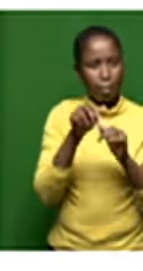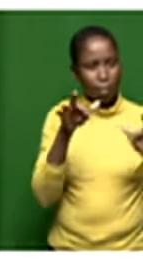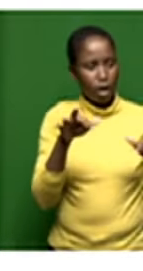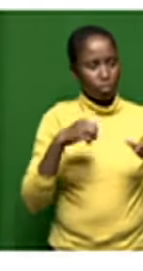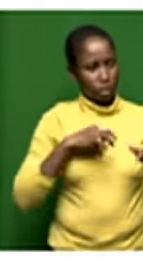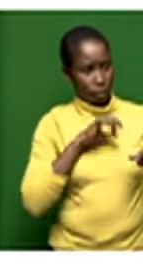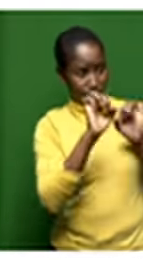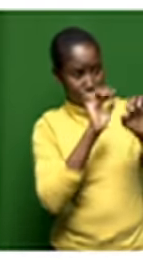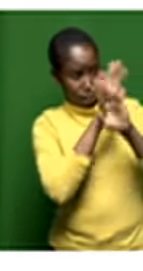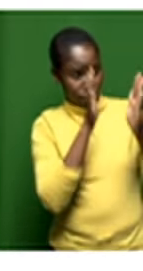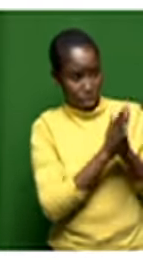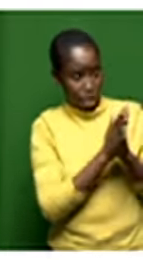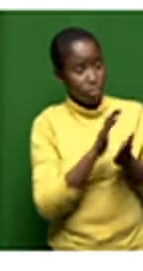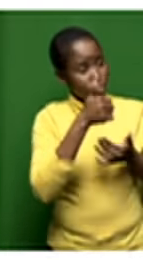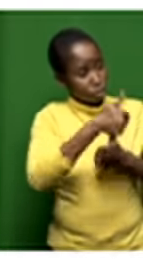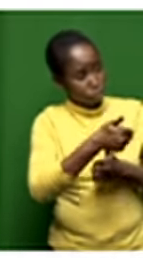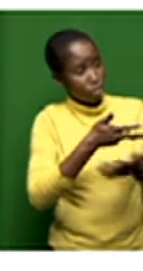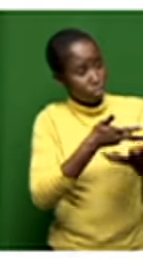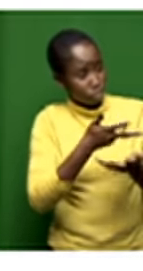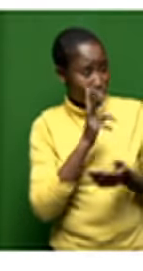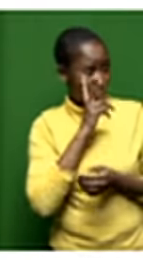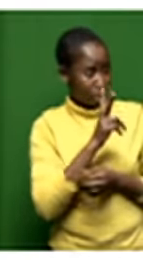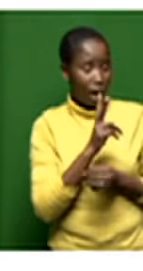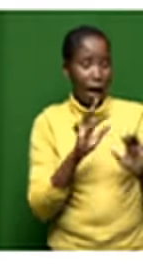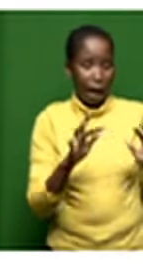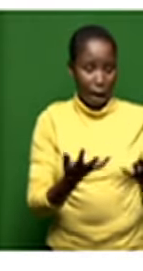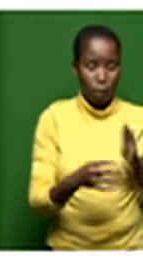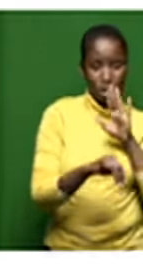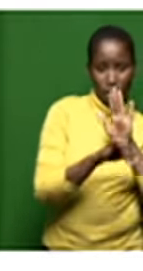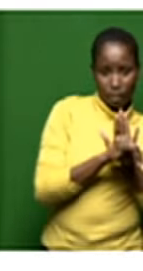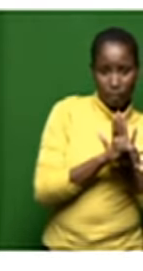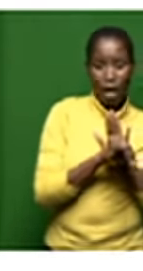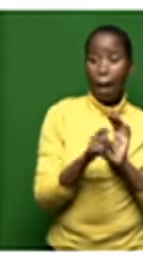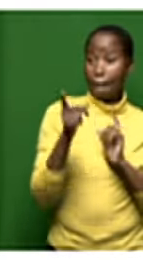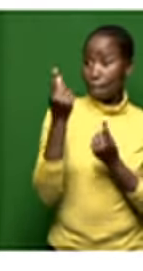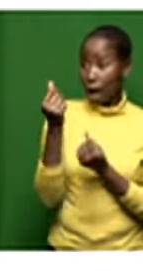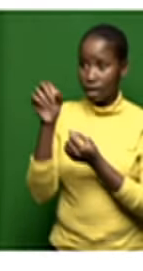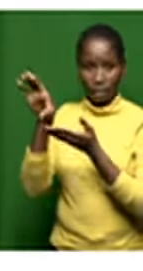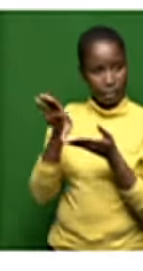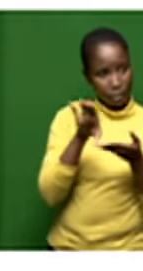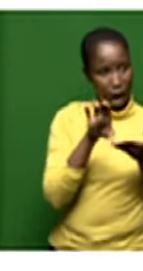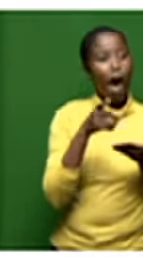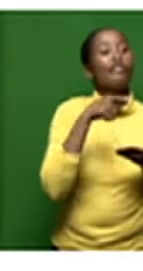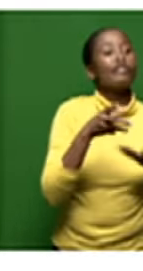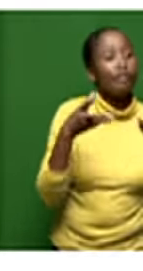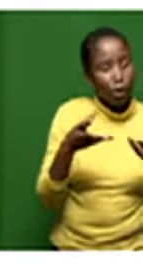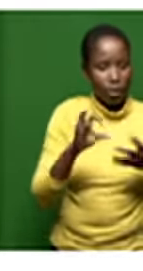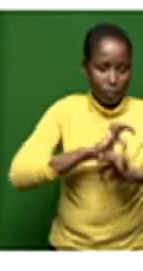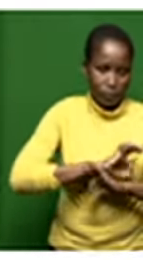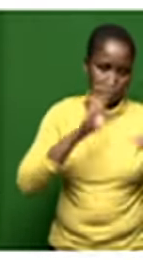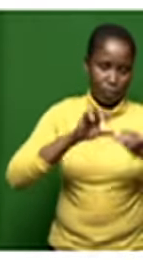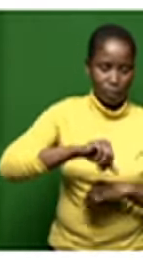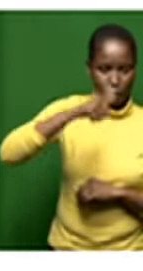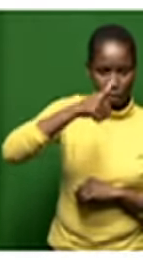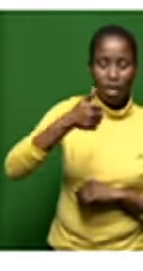he was then able to see it and determine and what parts of the money can start coming through and there was a first trance